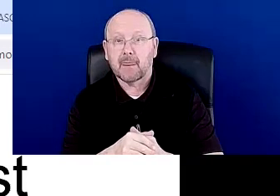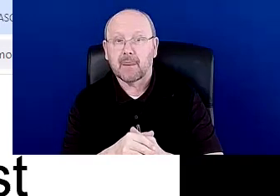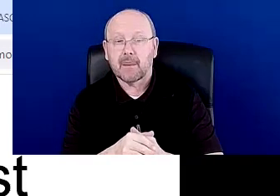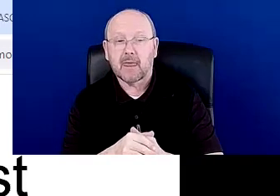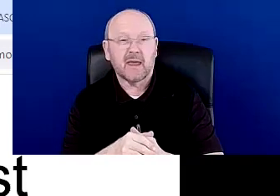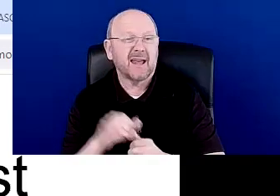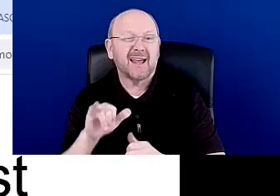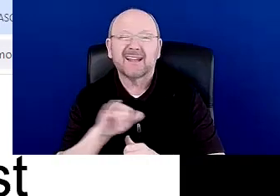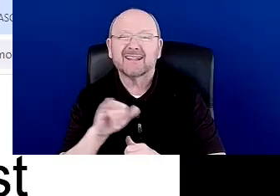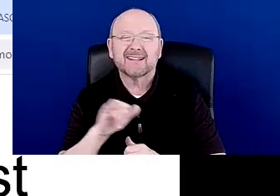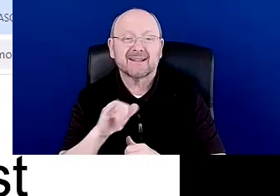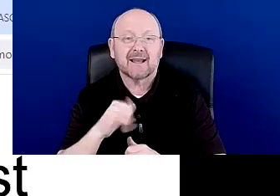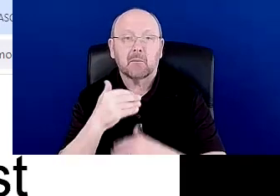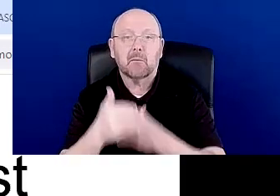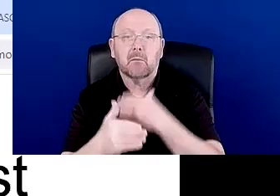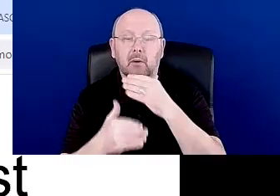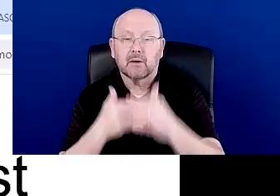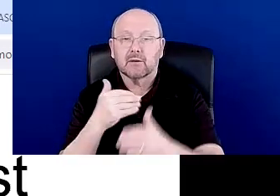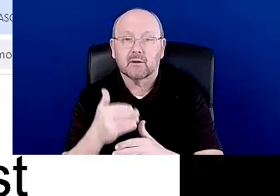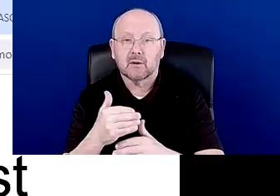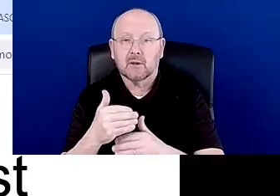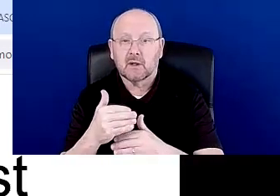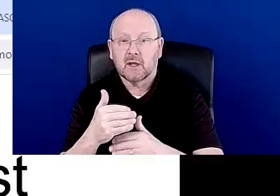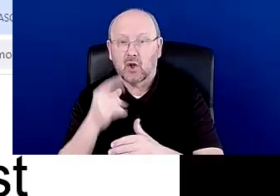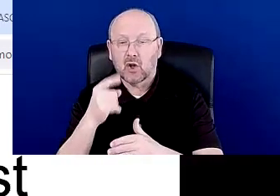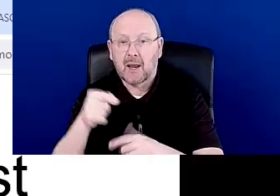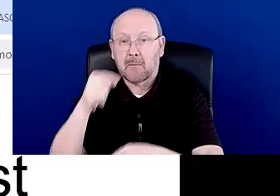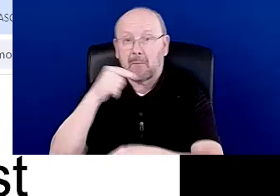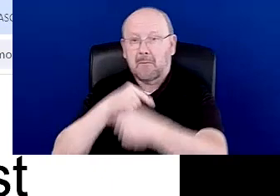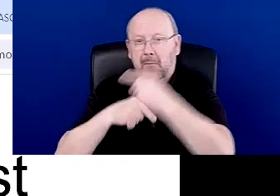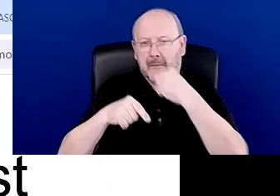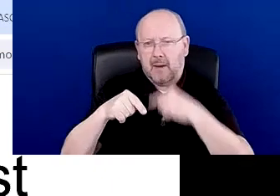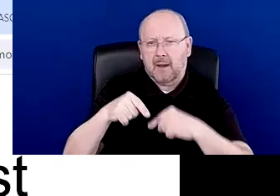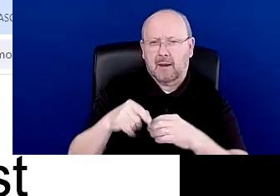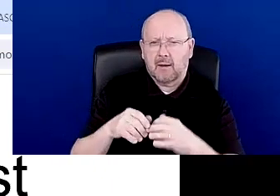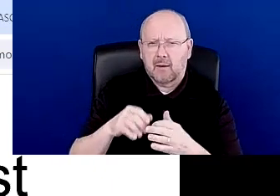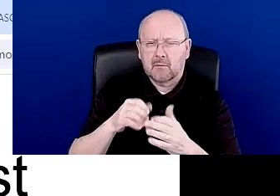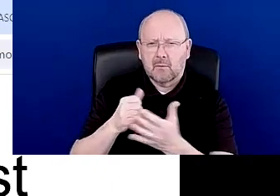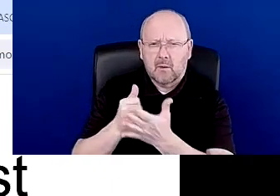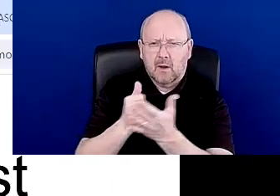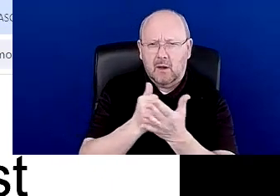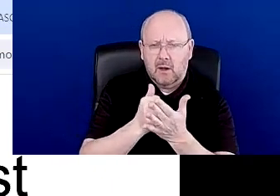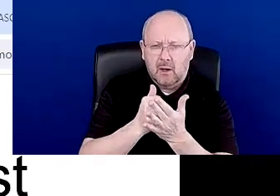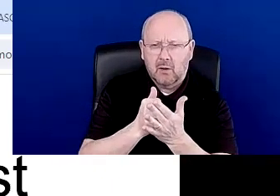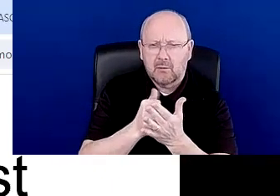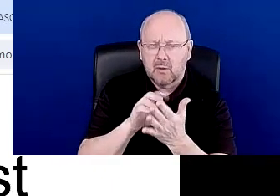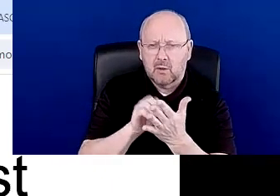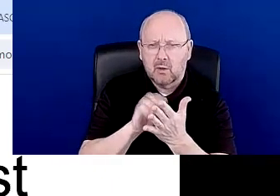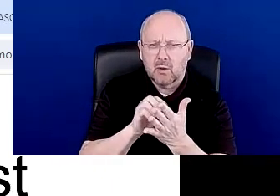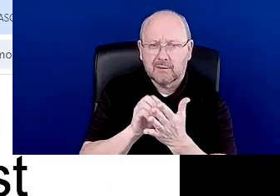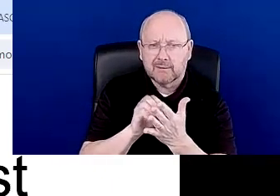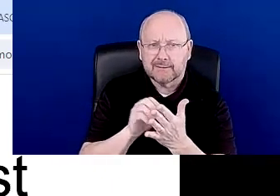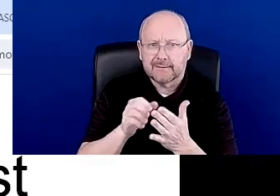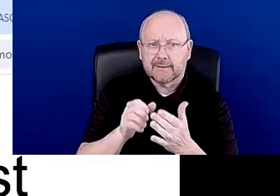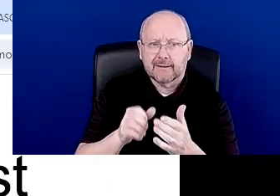would use, um, to do that. It's just backwards design for learning. I had a couple of examples, but I lost them in this PowerPoint, so I can't link